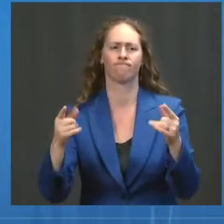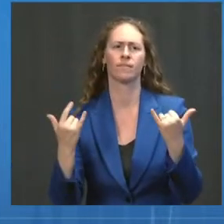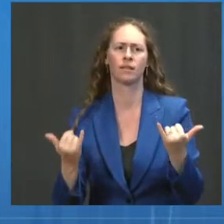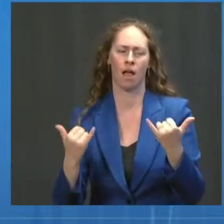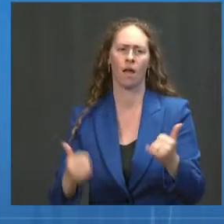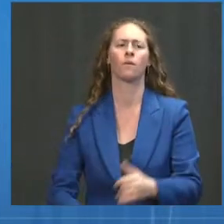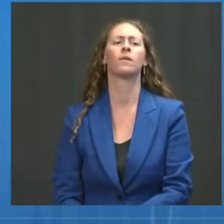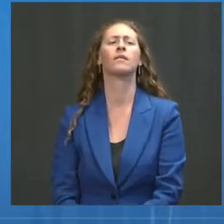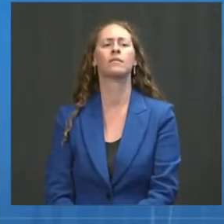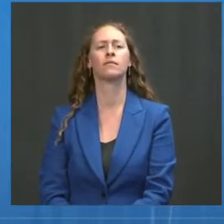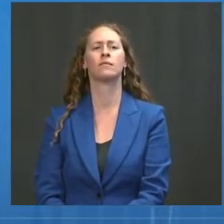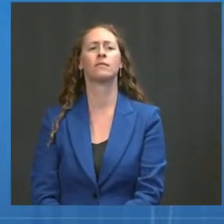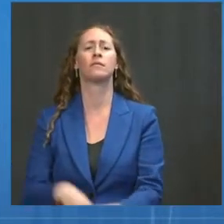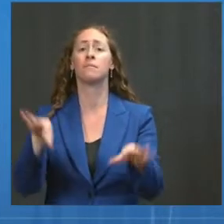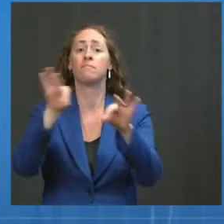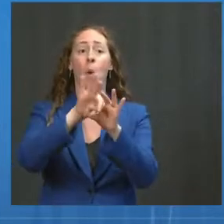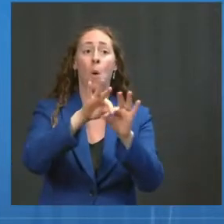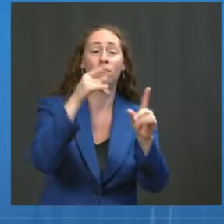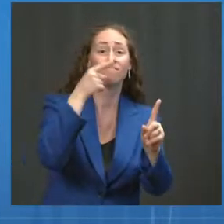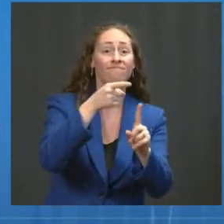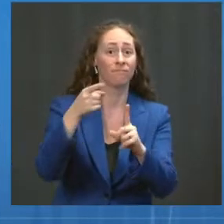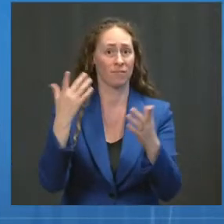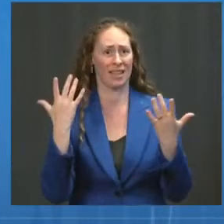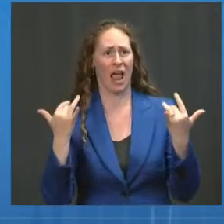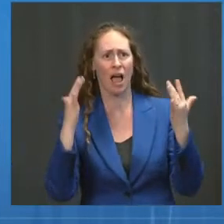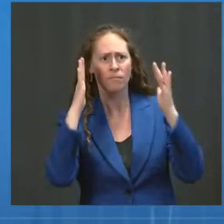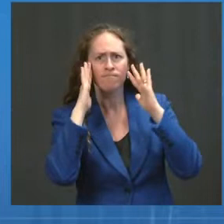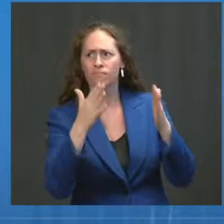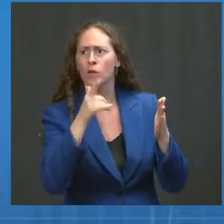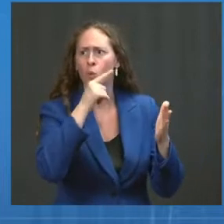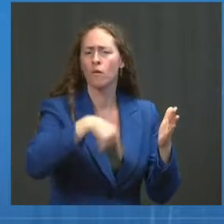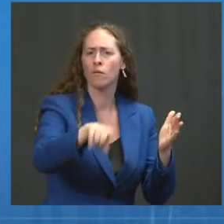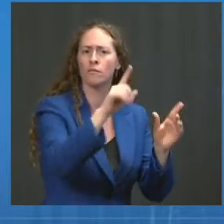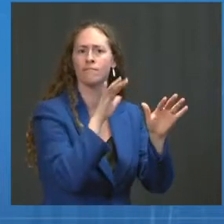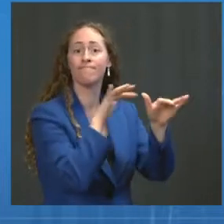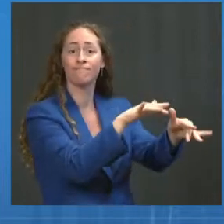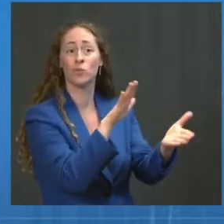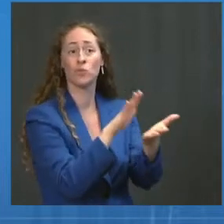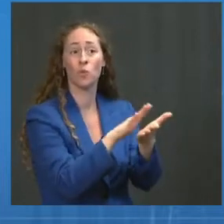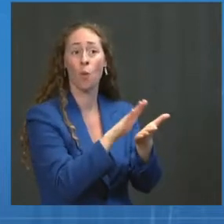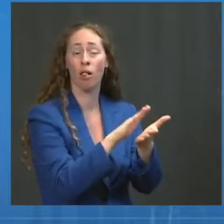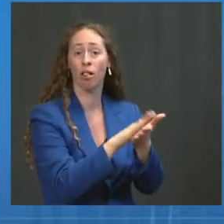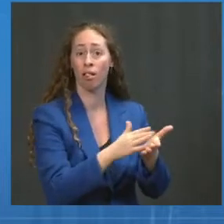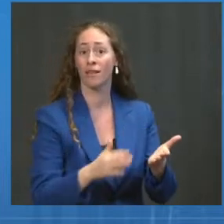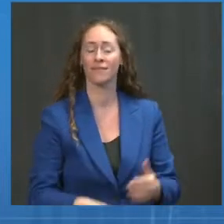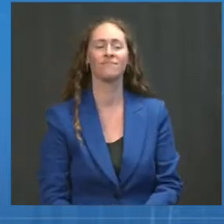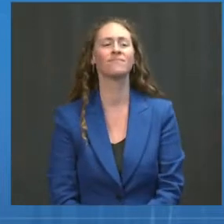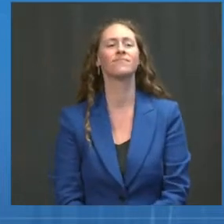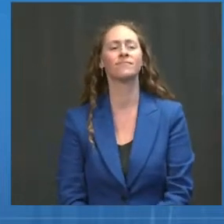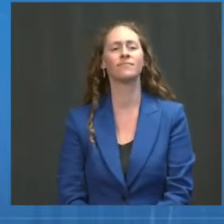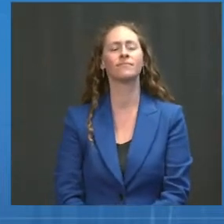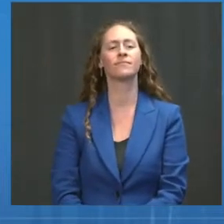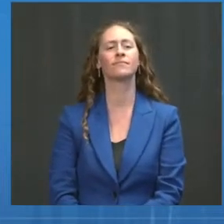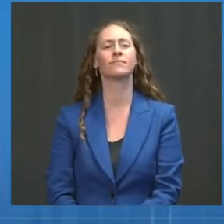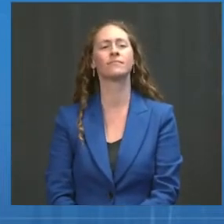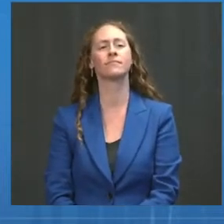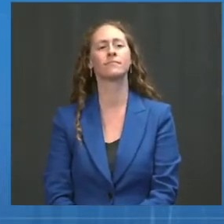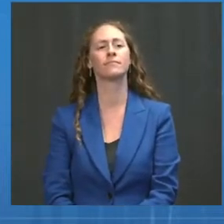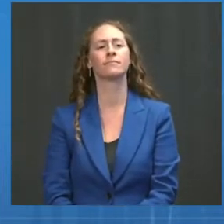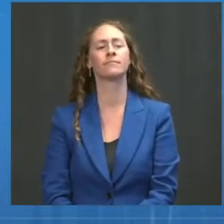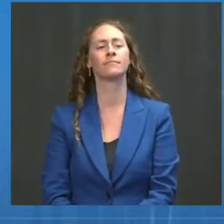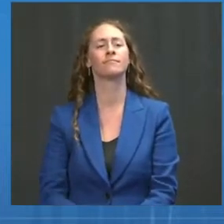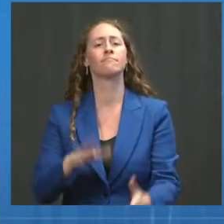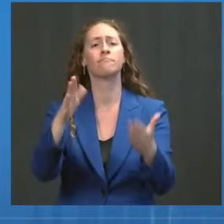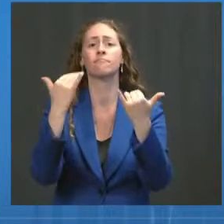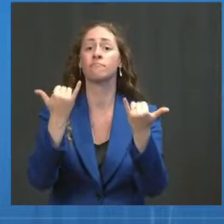adolescents begin going back to school. And once the numbers from today are reported, we will have reached